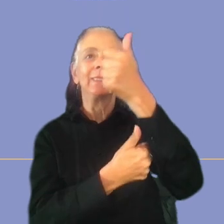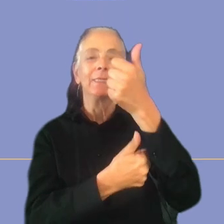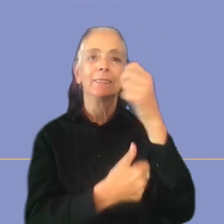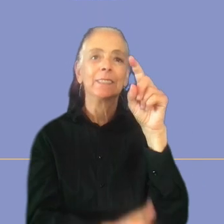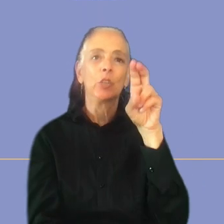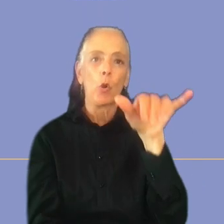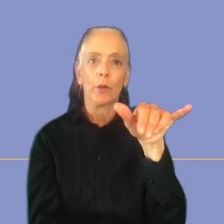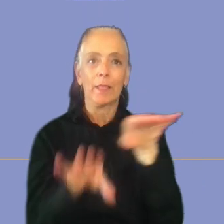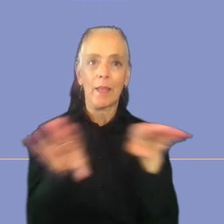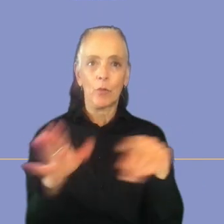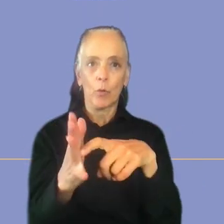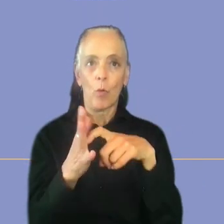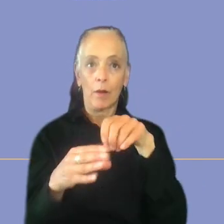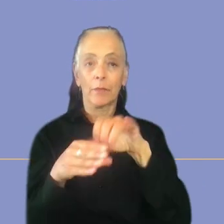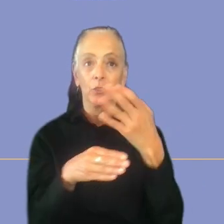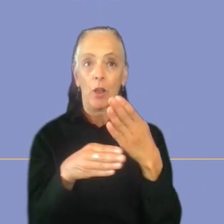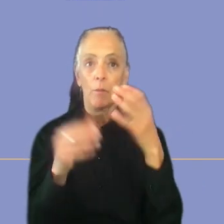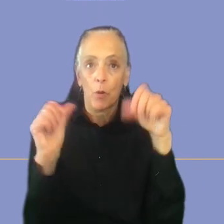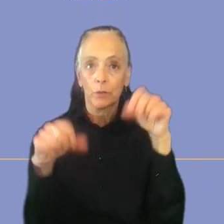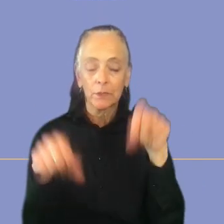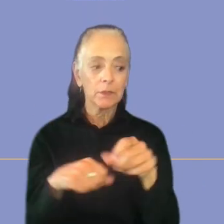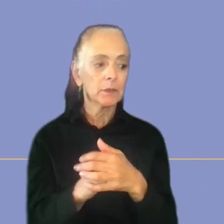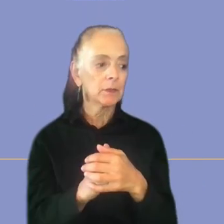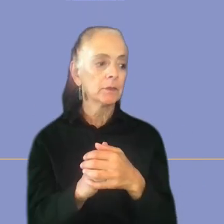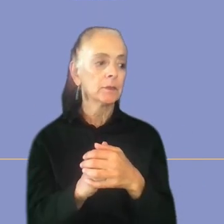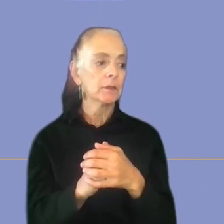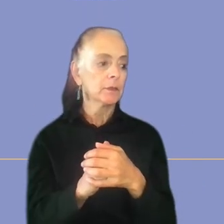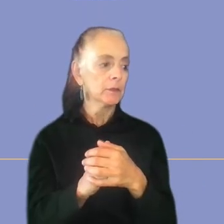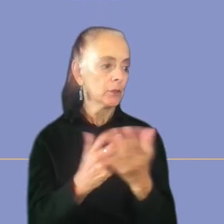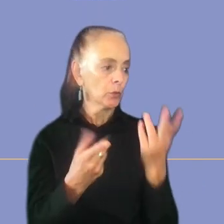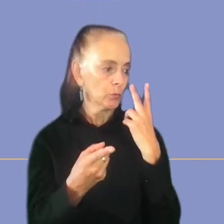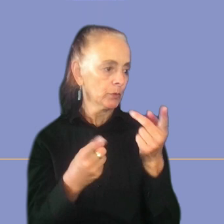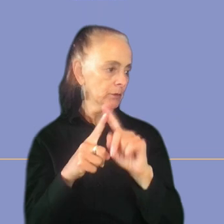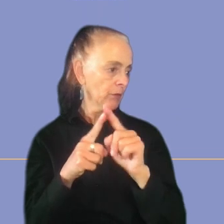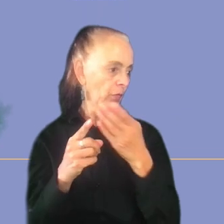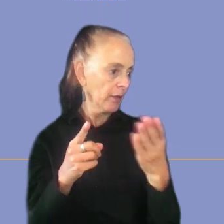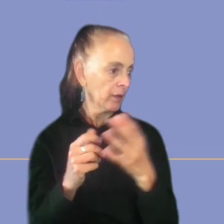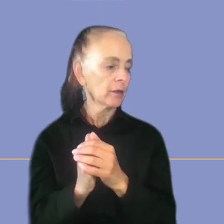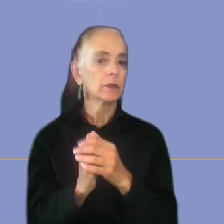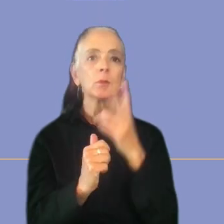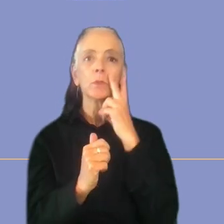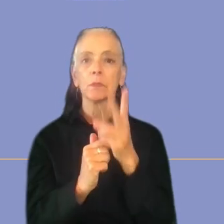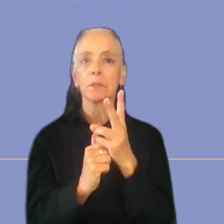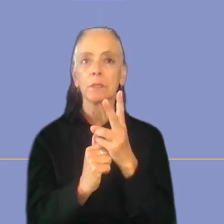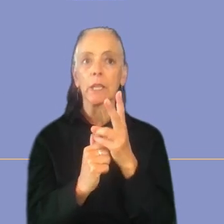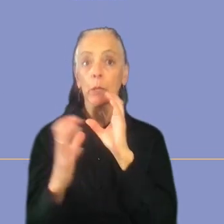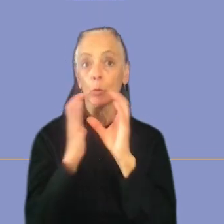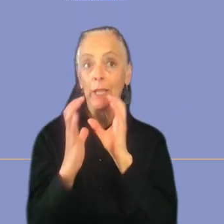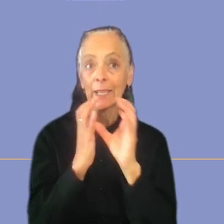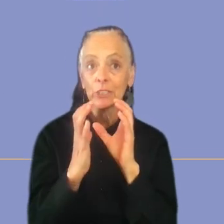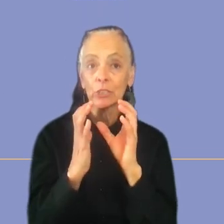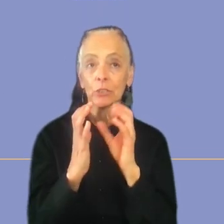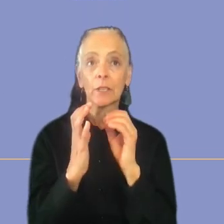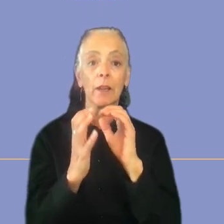asked for in the job post. So there are different things you can see here. First you can see that communication and